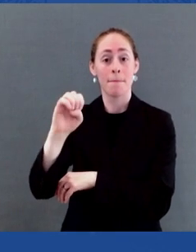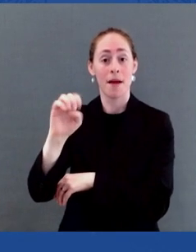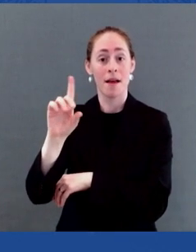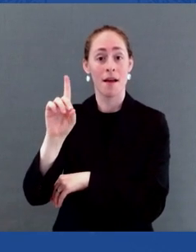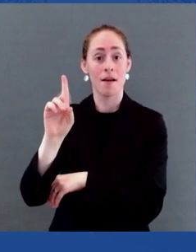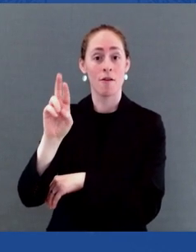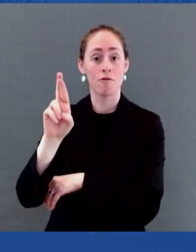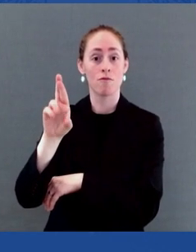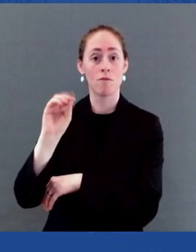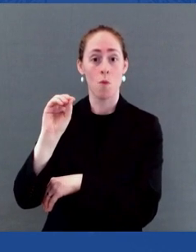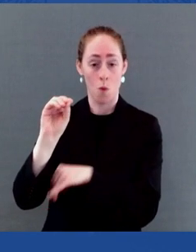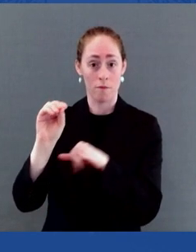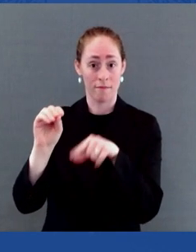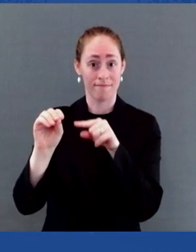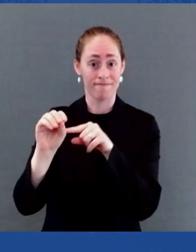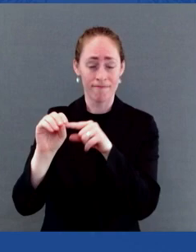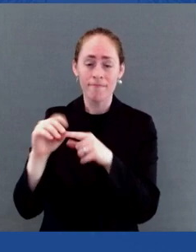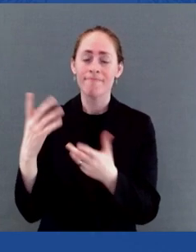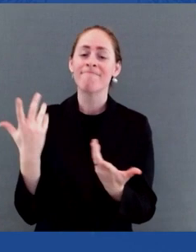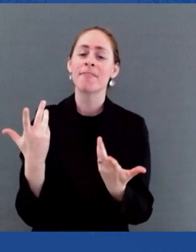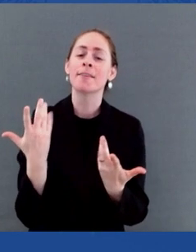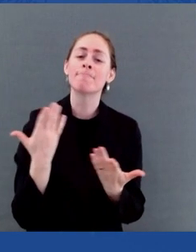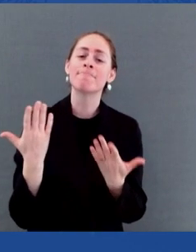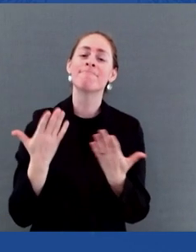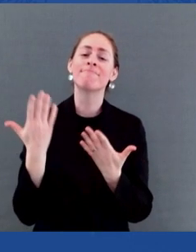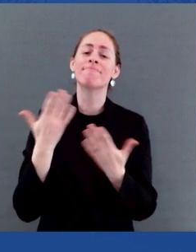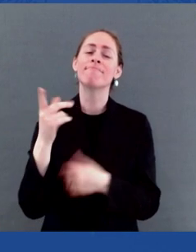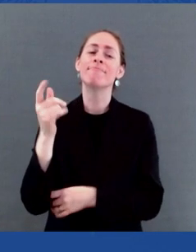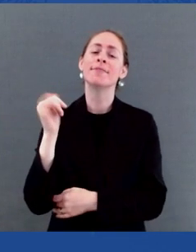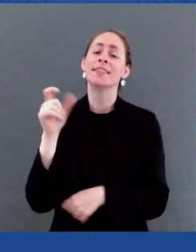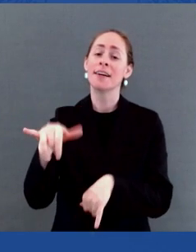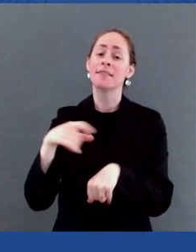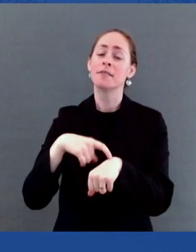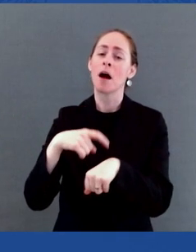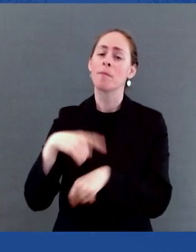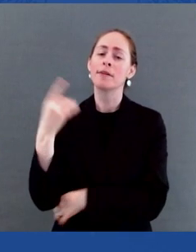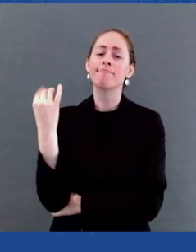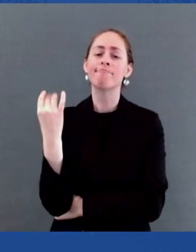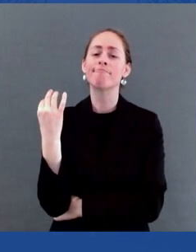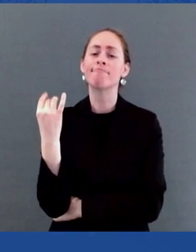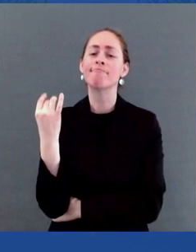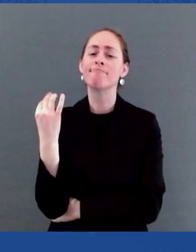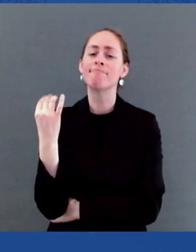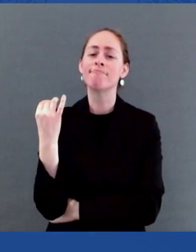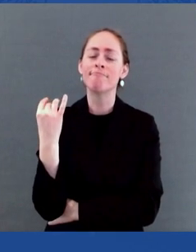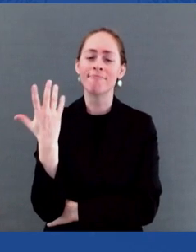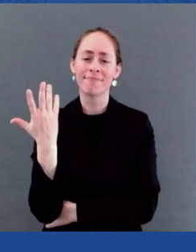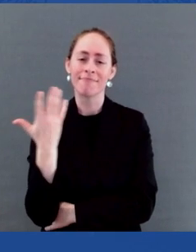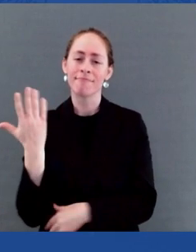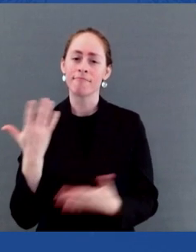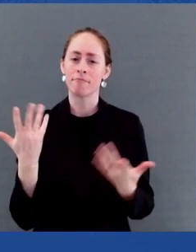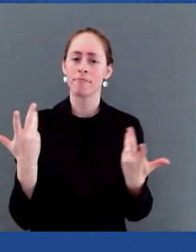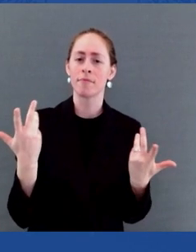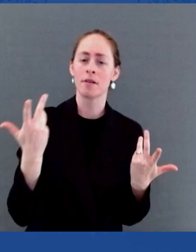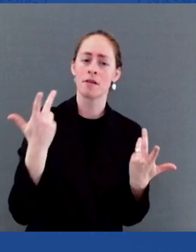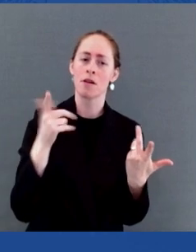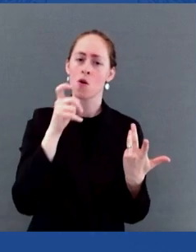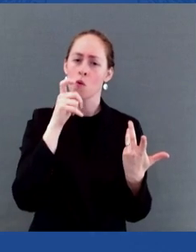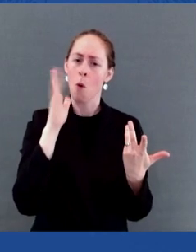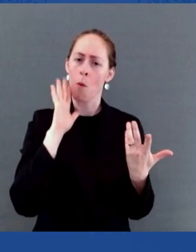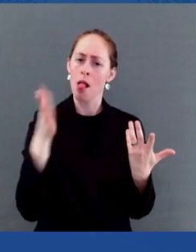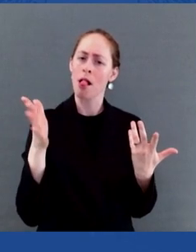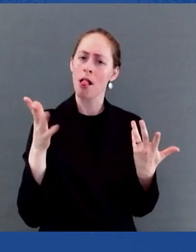who's going to pick up my torch? Today, we are still fighting to end the HIV epidemic,